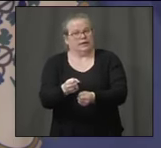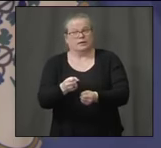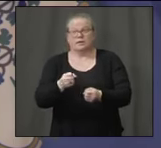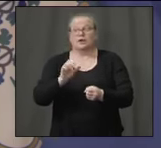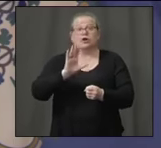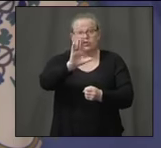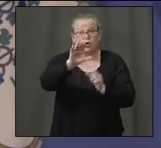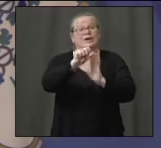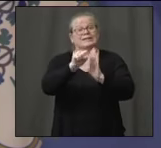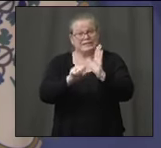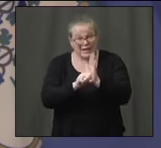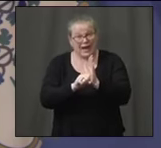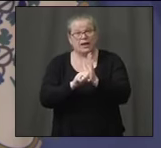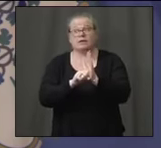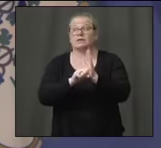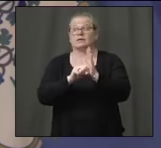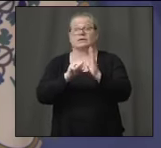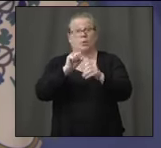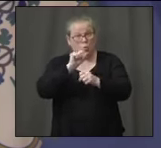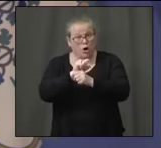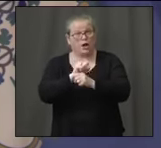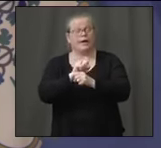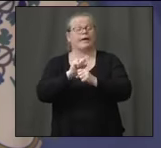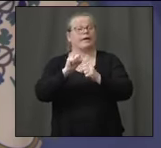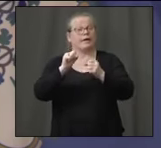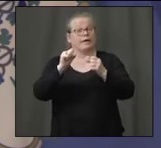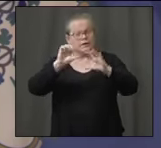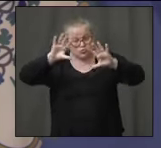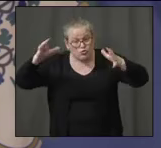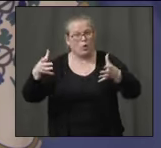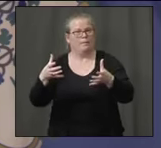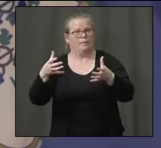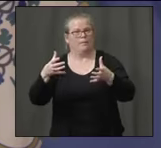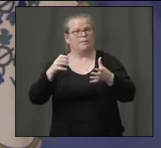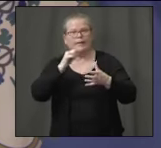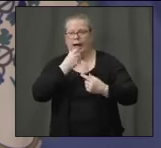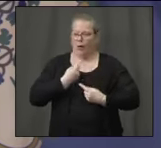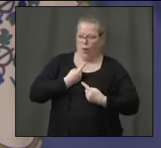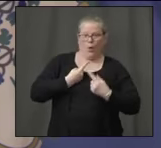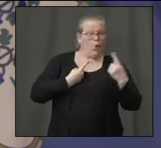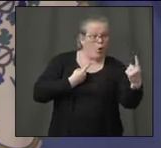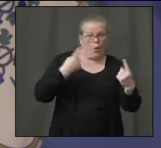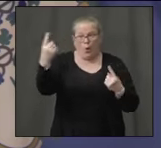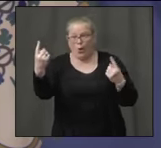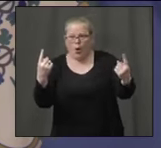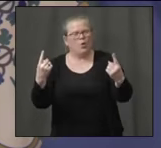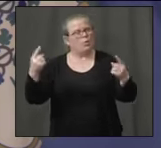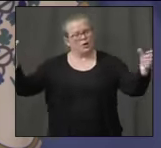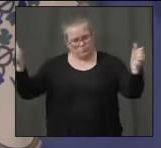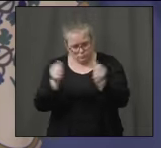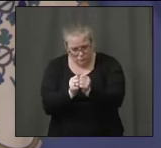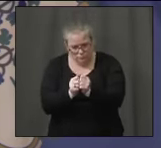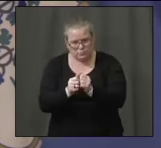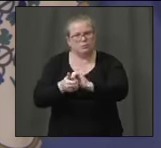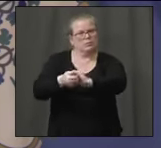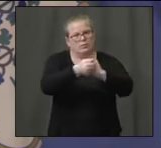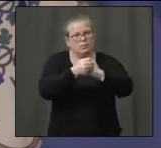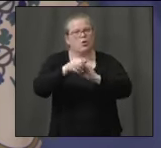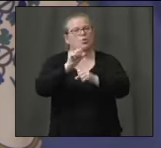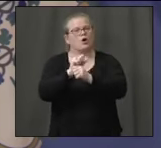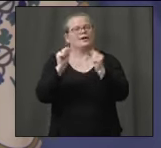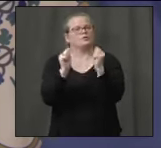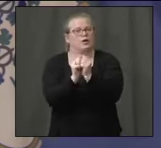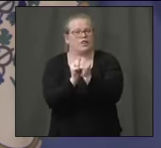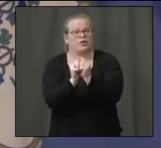on this in a serious way. know, Steve, we're so proud that you're here. You know, the greatest diagnostic testing company in the world, as far as I'm concerned, especially